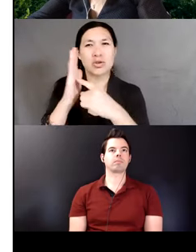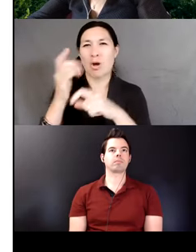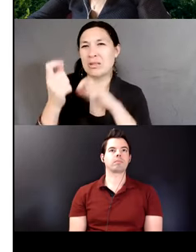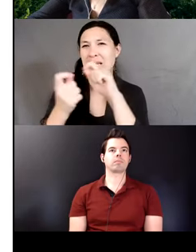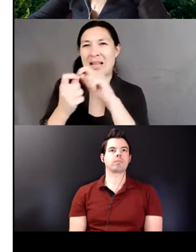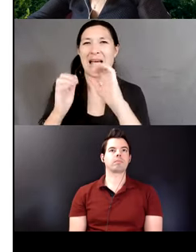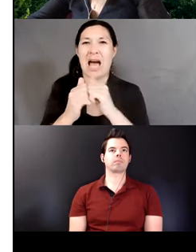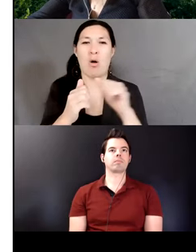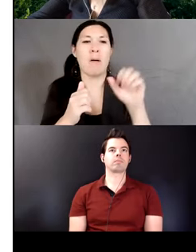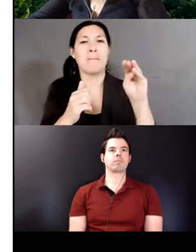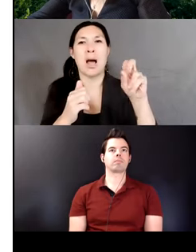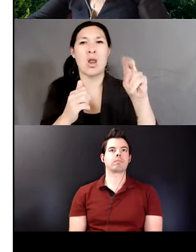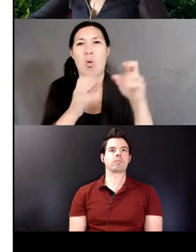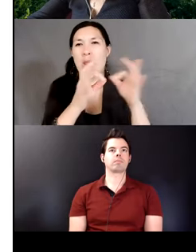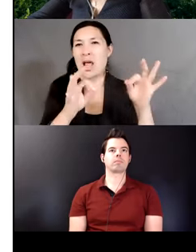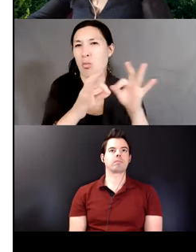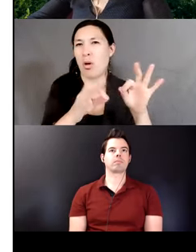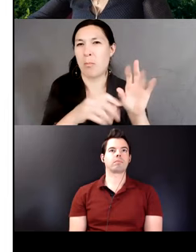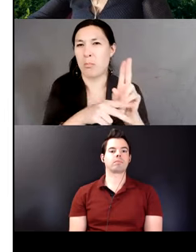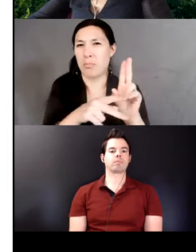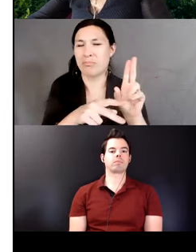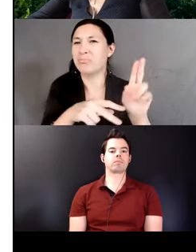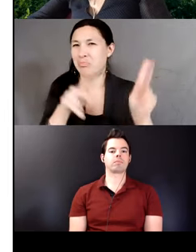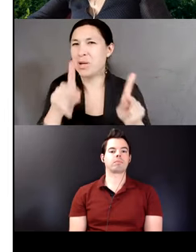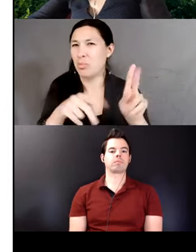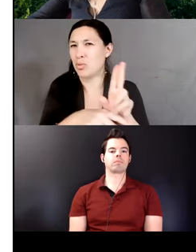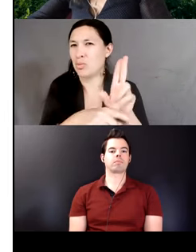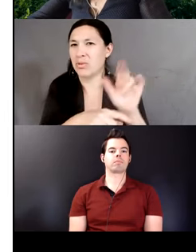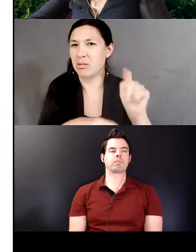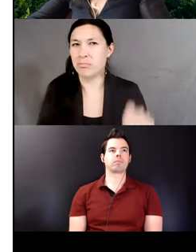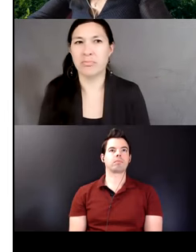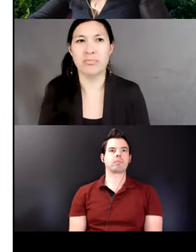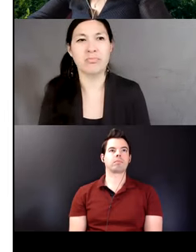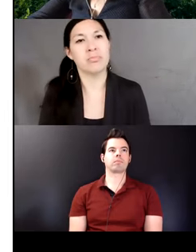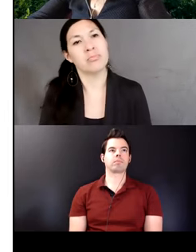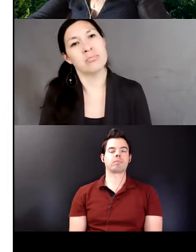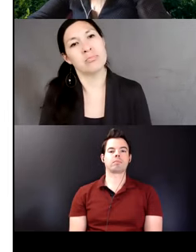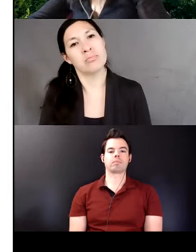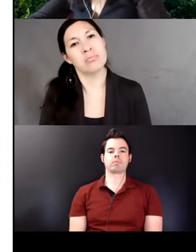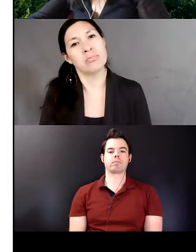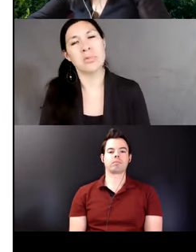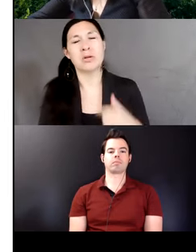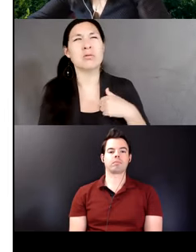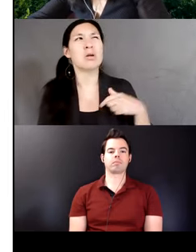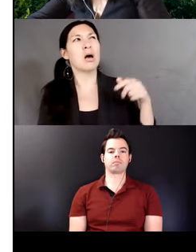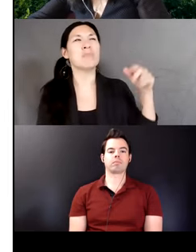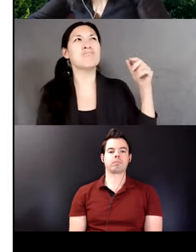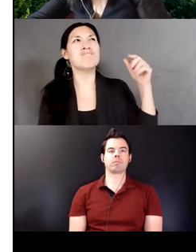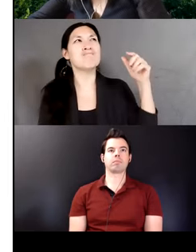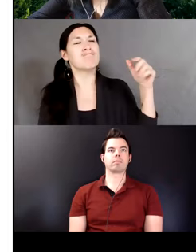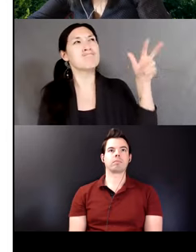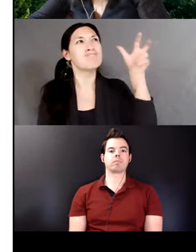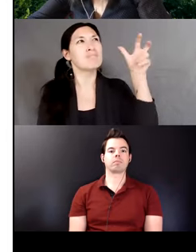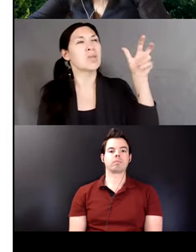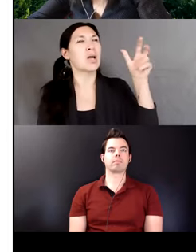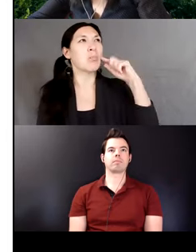details on this later. To my L1 intuition, the variation is visible